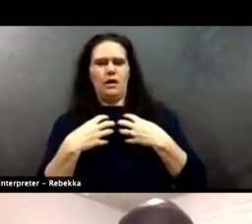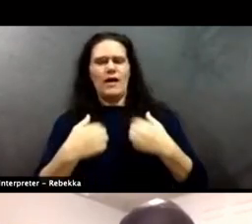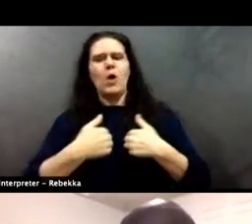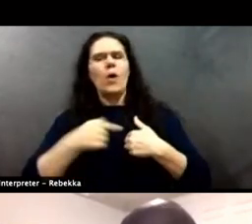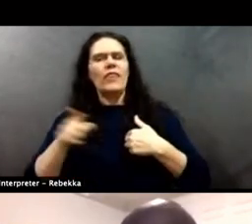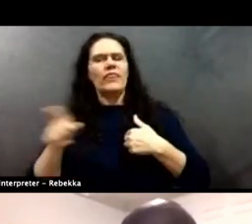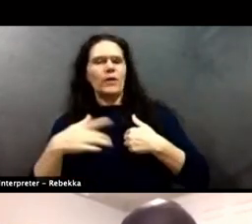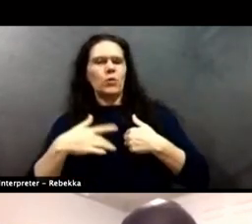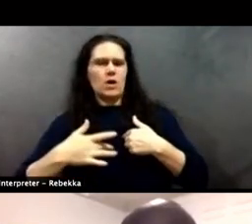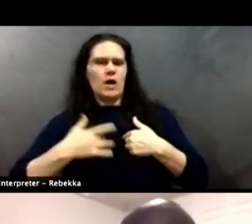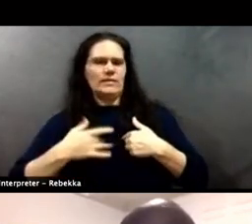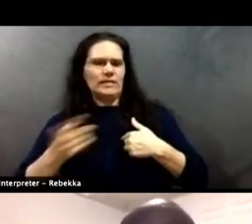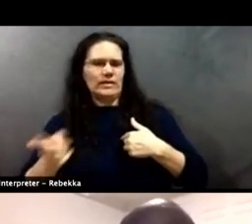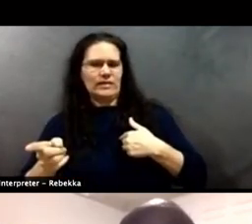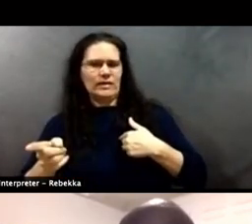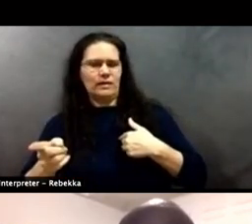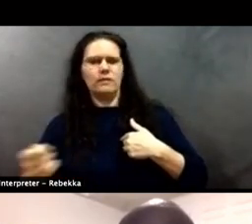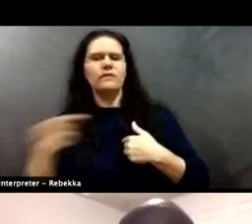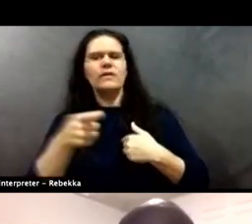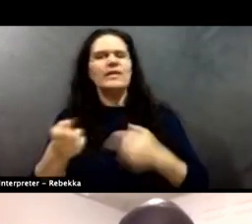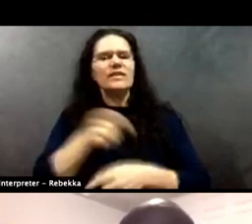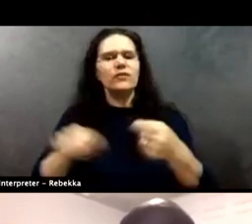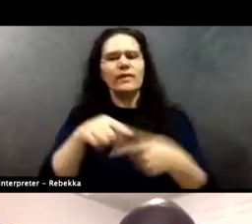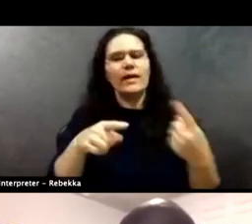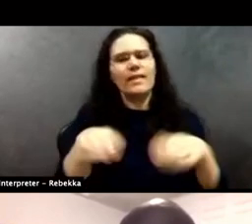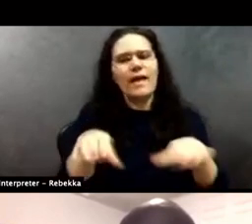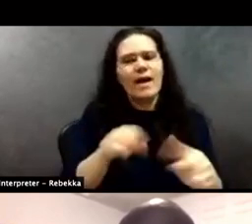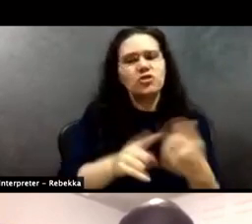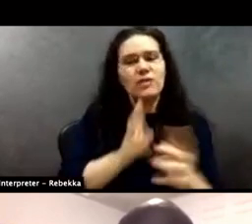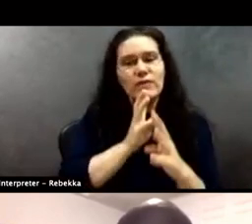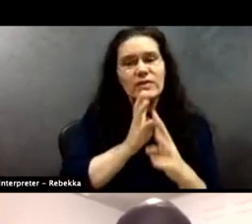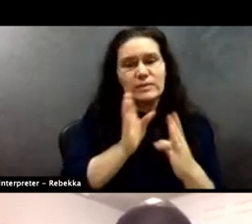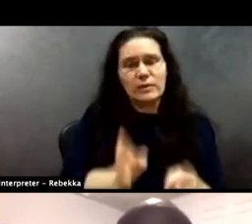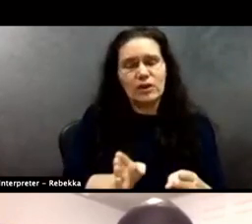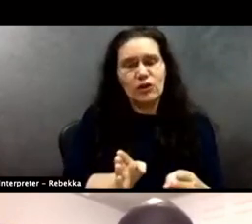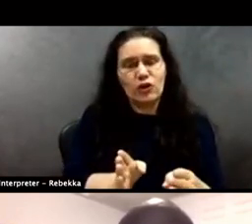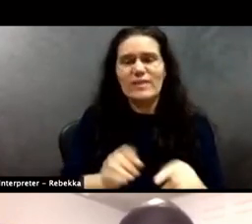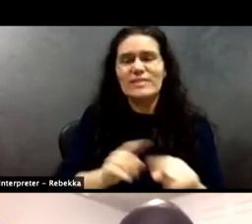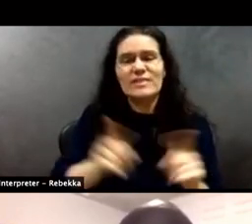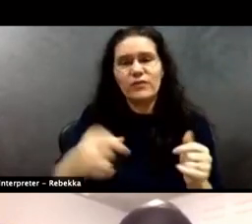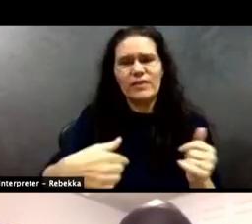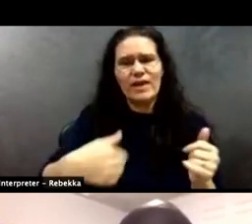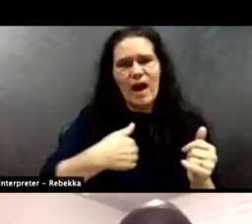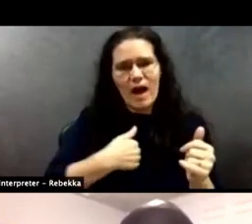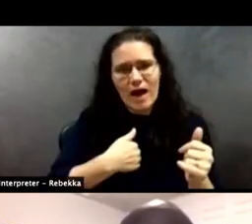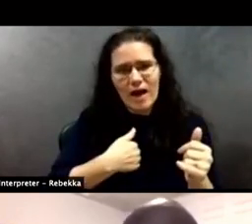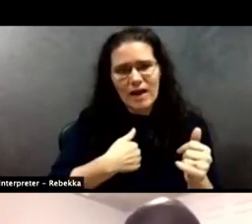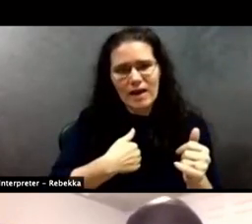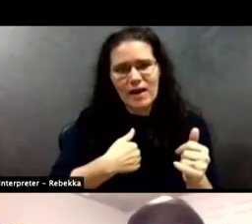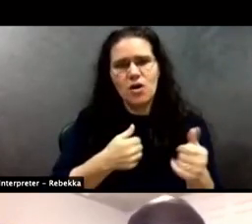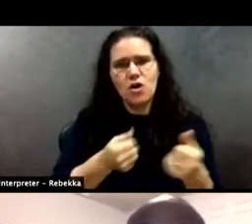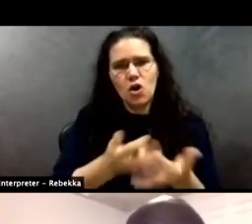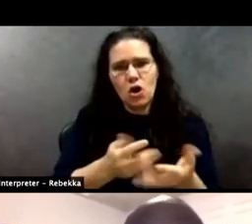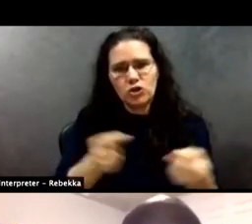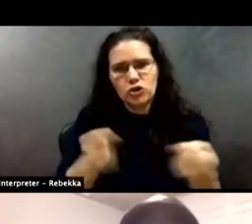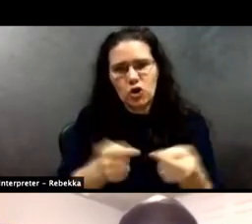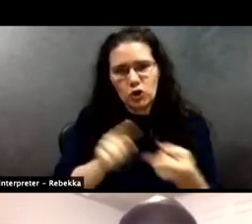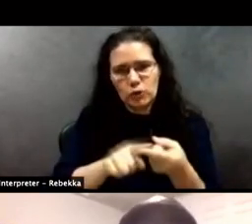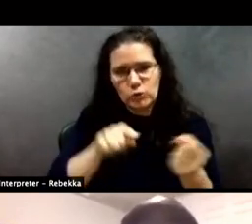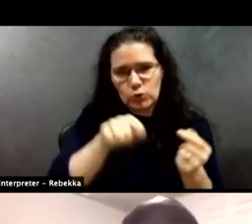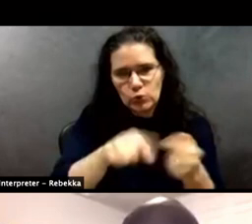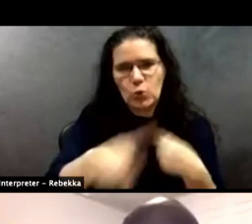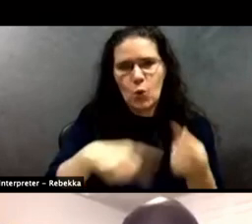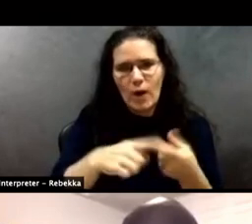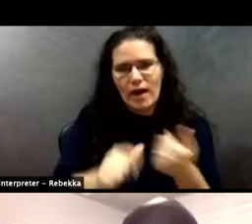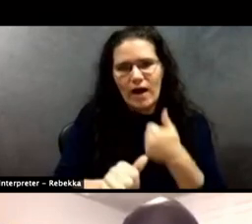action on the speaker. It's different, you know, when you frame it as, I harmed you with threats of violence, or